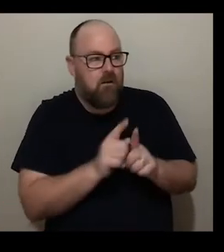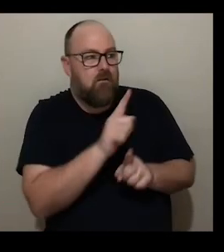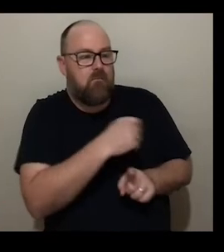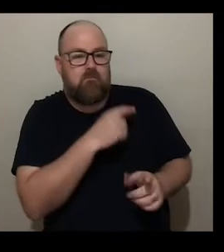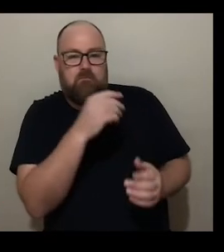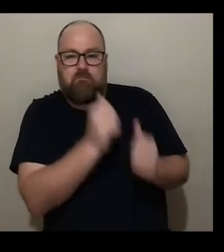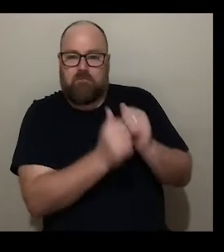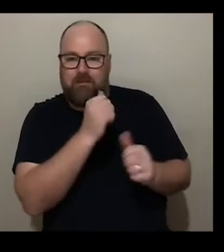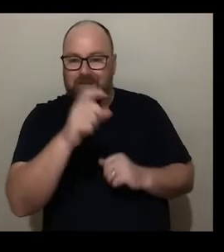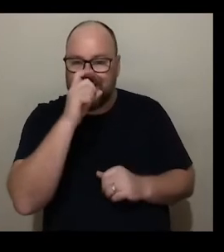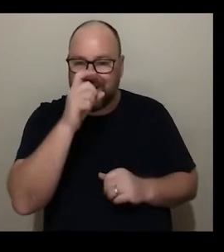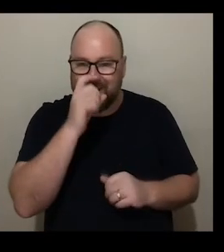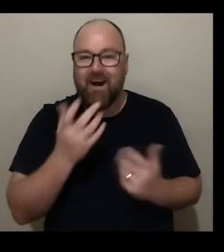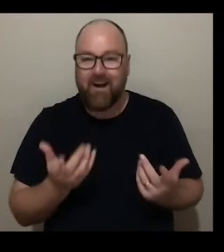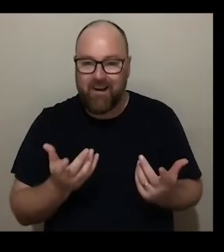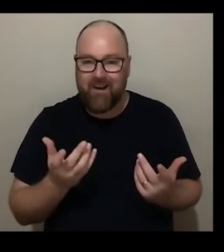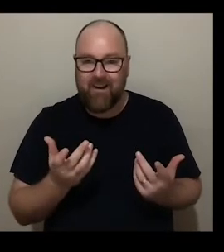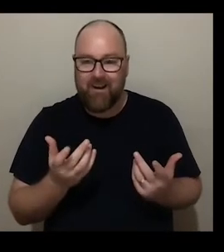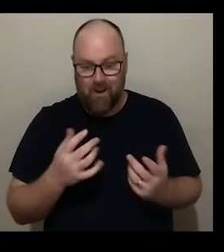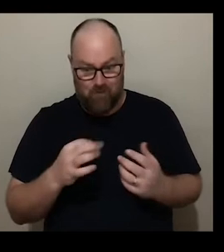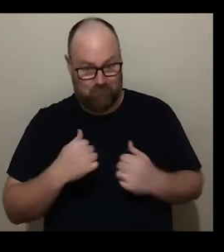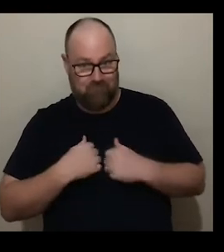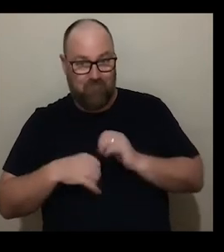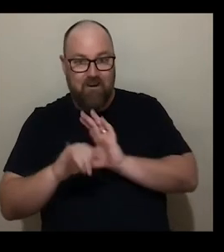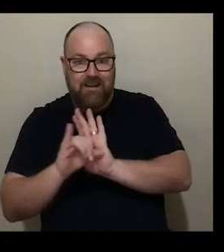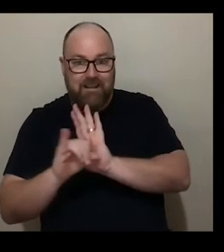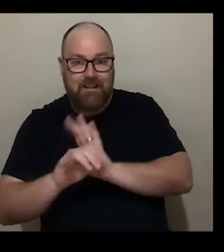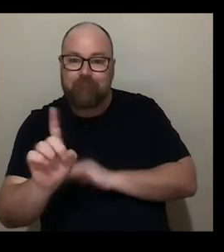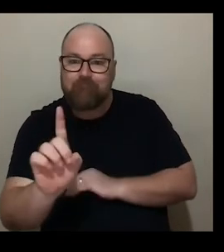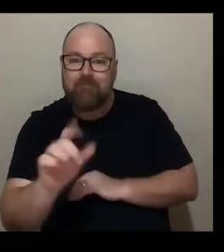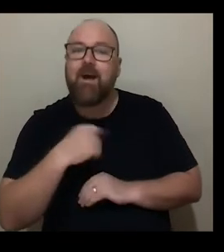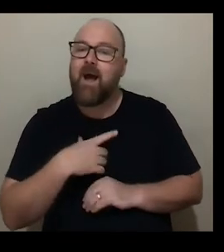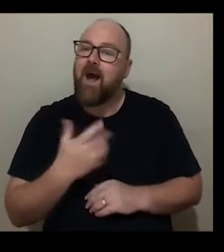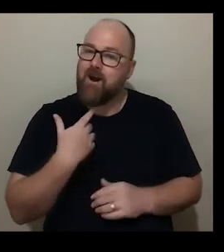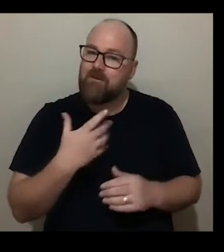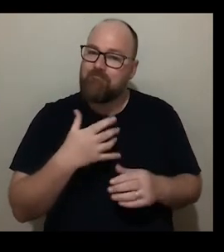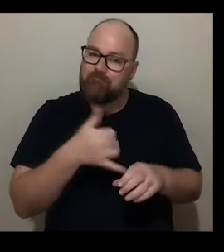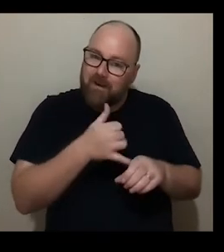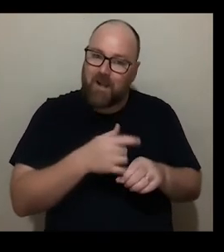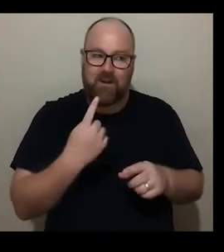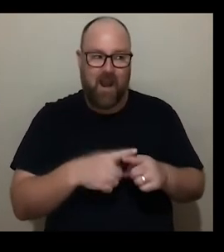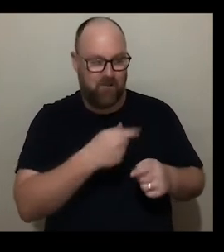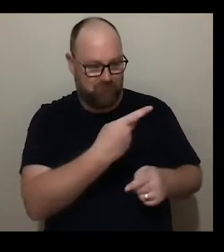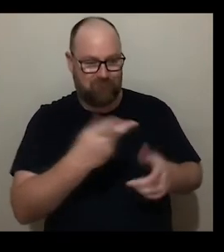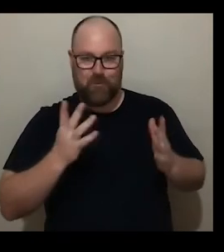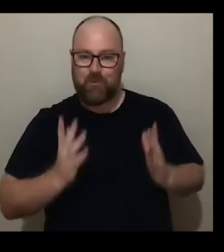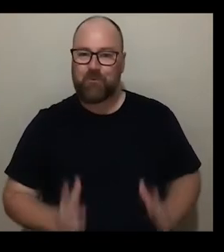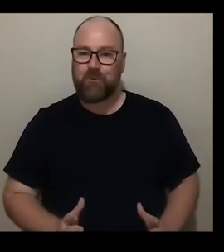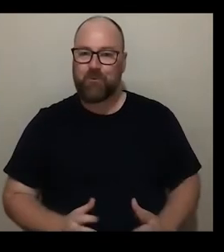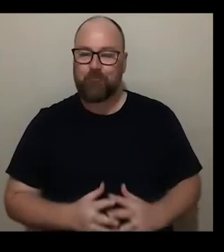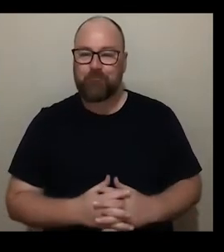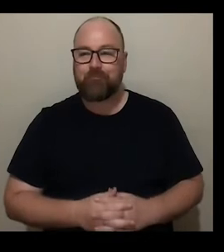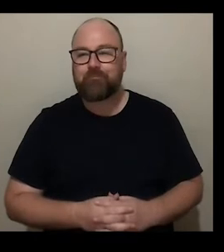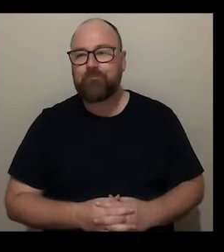and that wasn't to do with our personal identity but it was just to do with that again sense of humanity and we